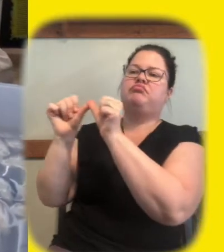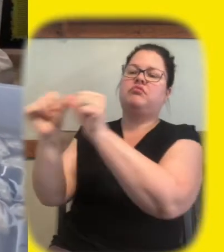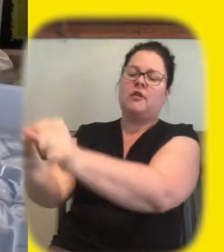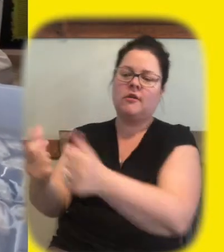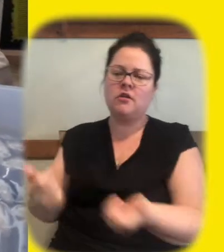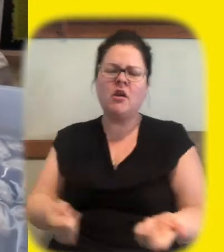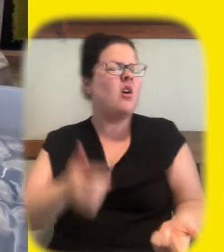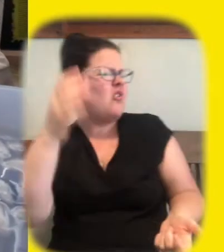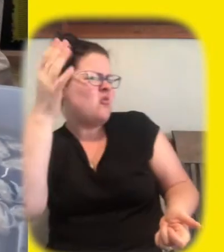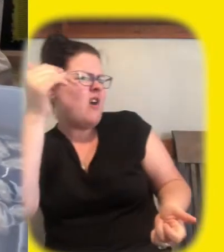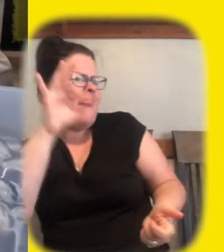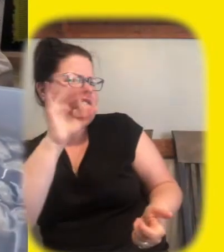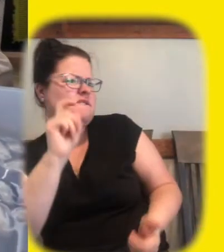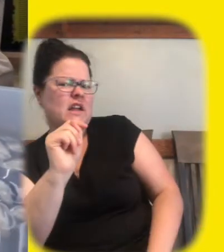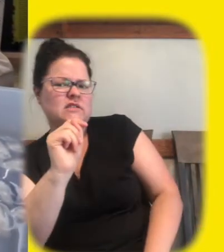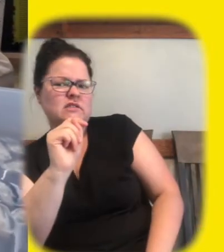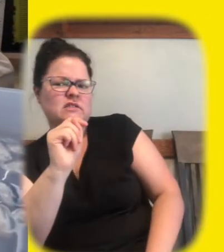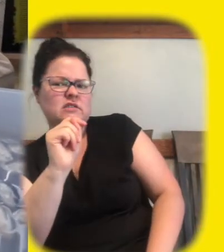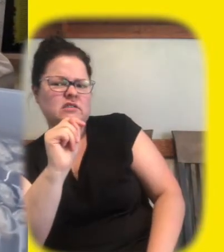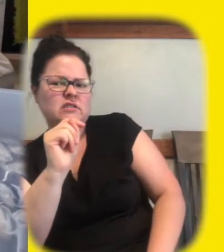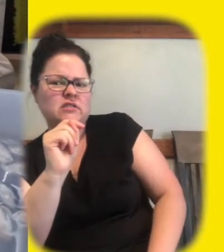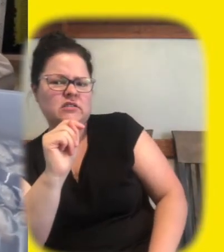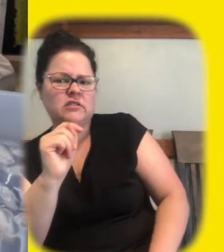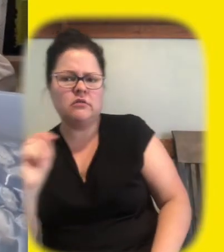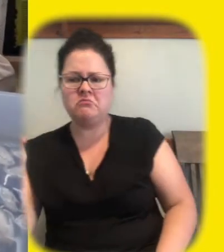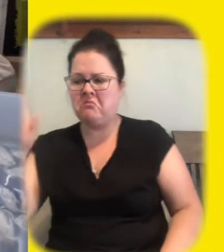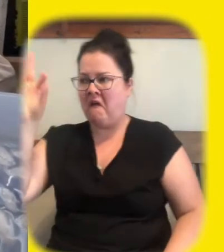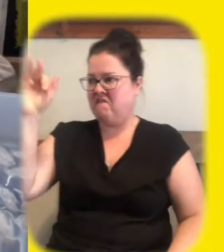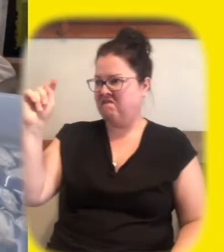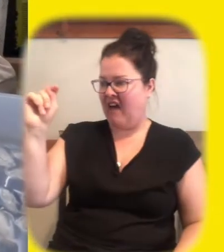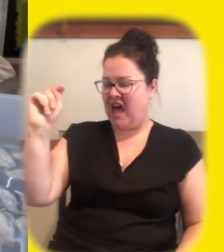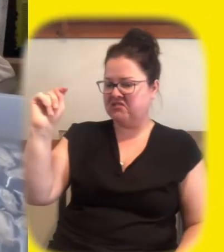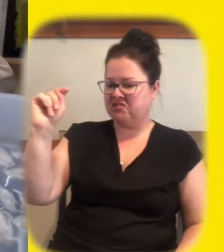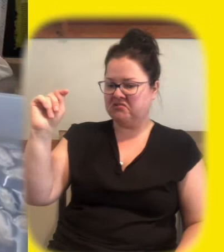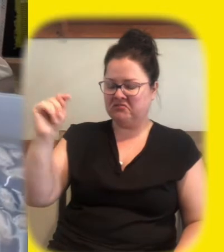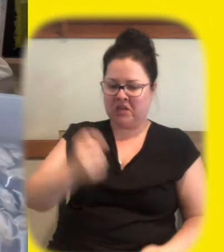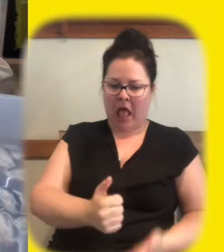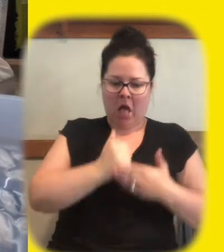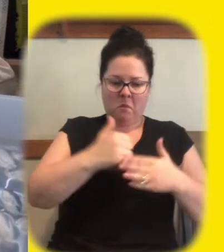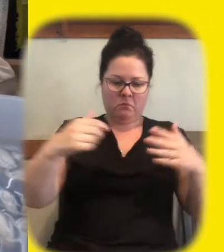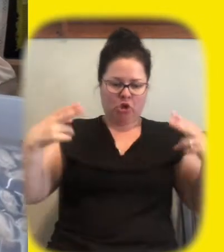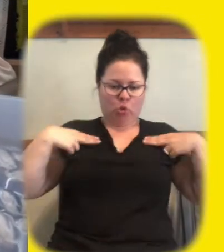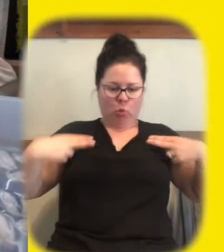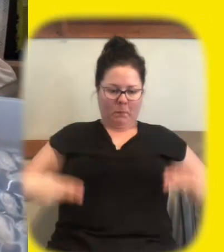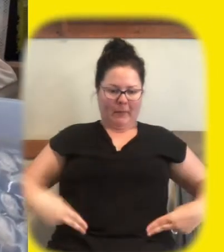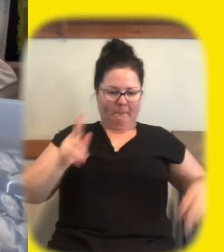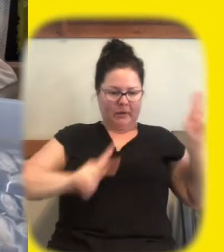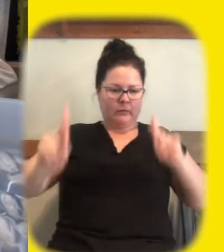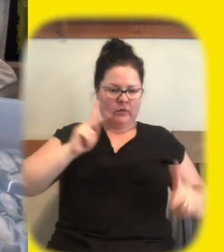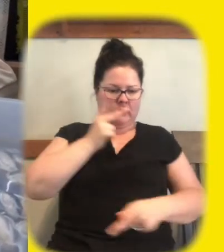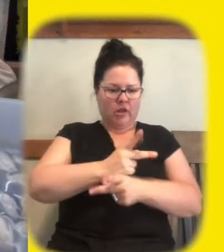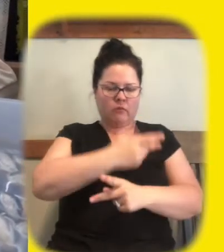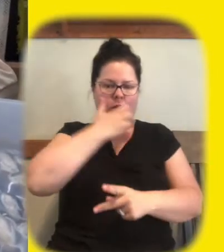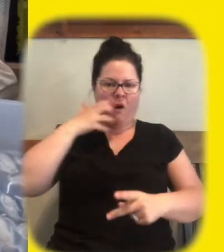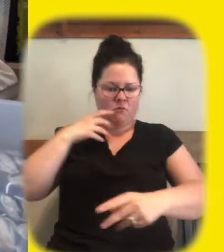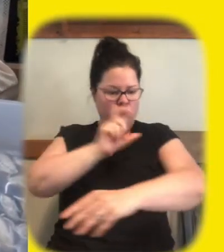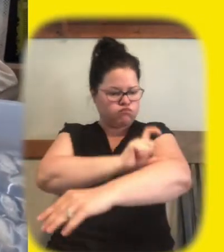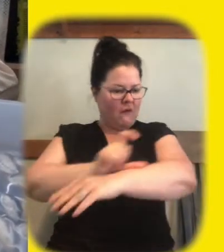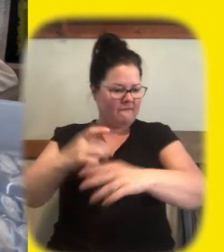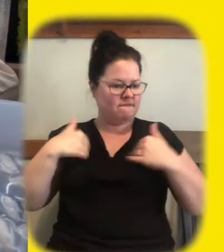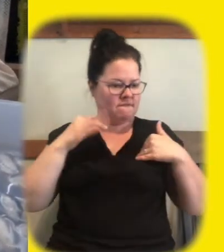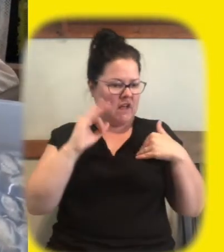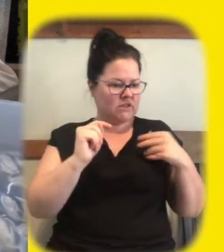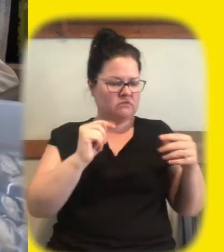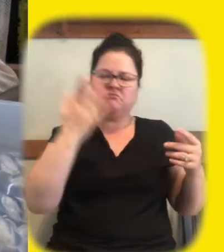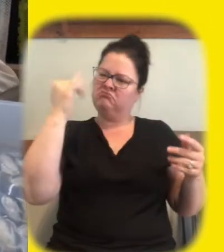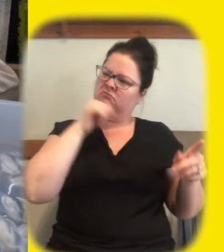why do you think that simon i guess that keeps on the right so why wouldn't it keep i like the way